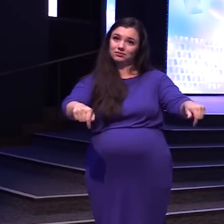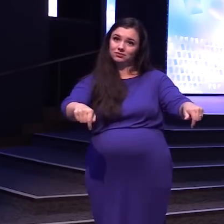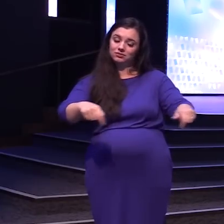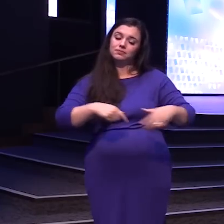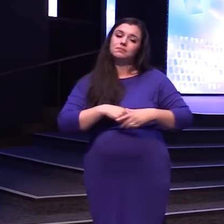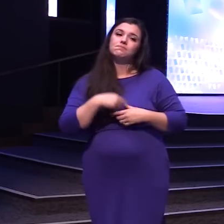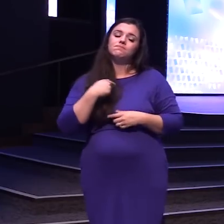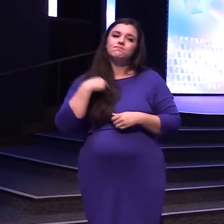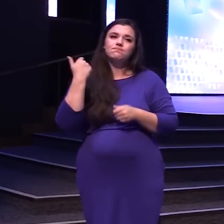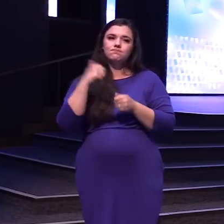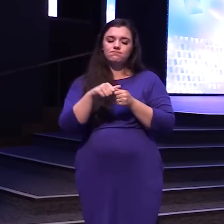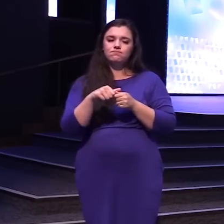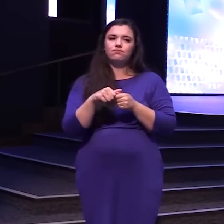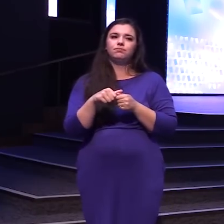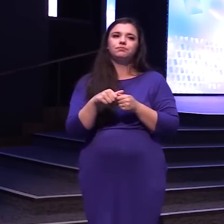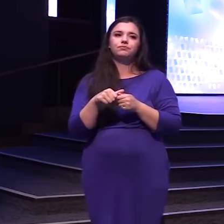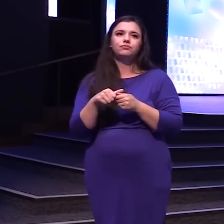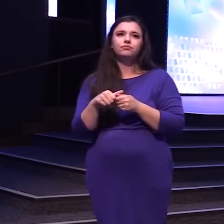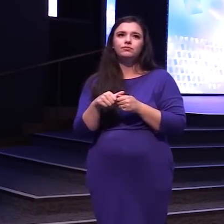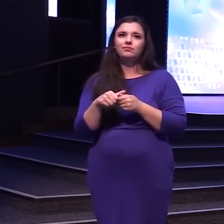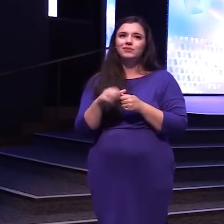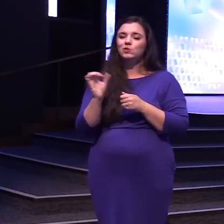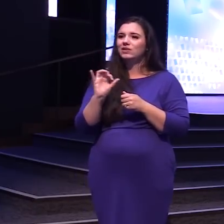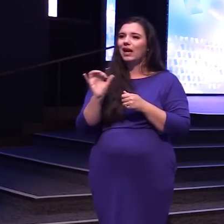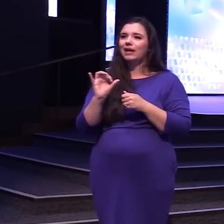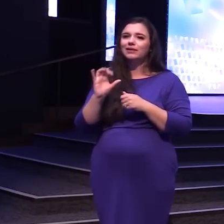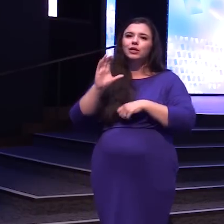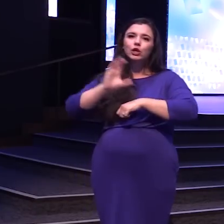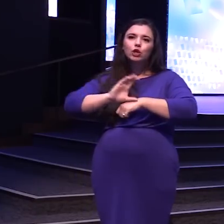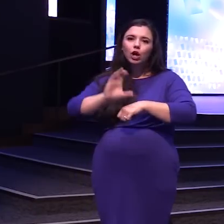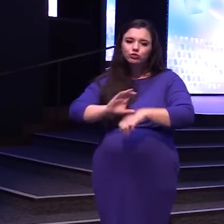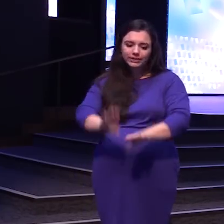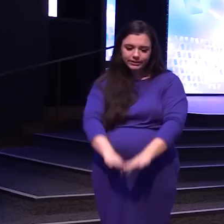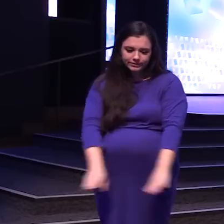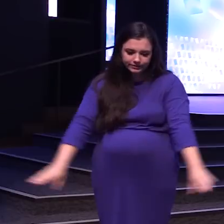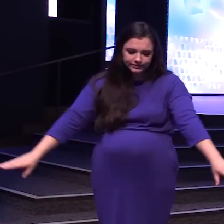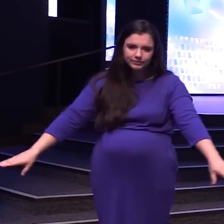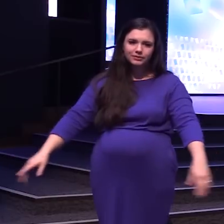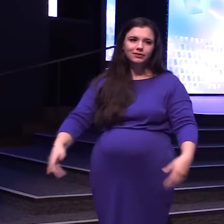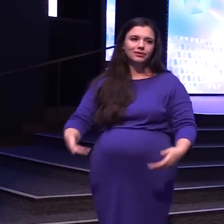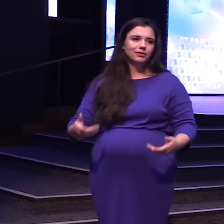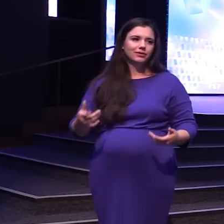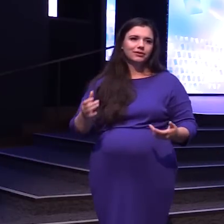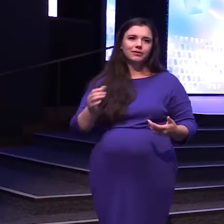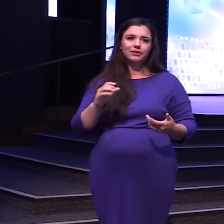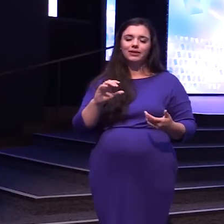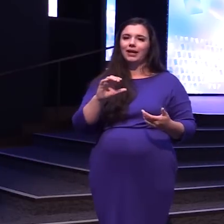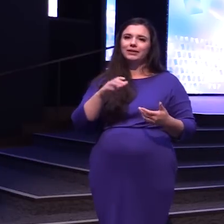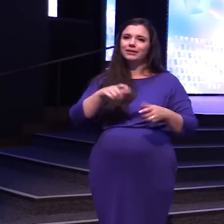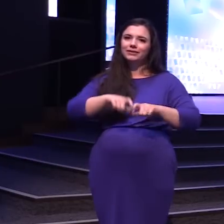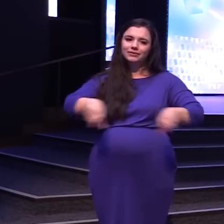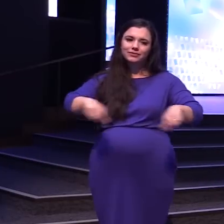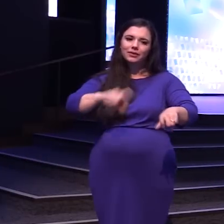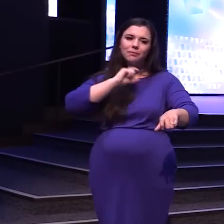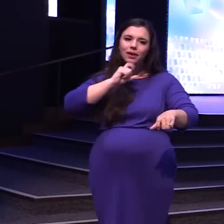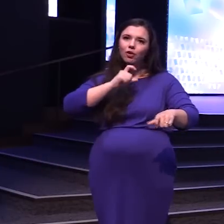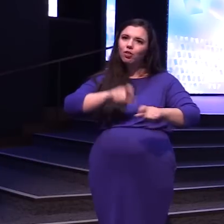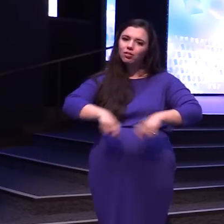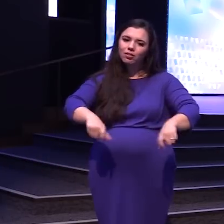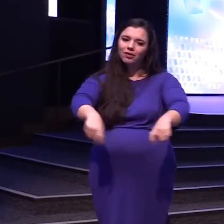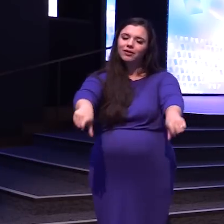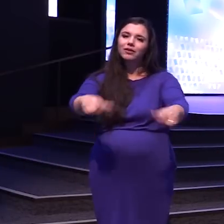And I was It was just basically Like concrete And you know Rebar and stuff And